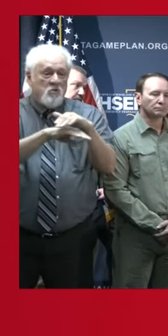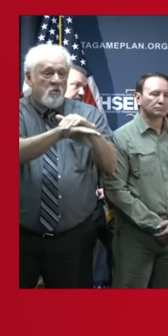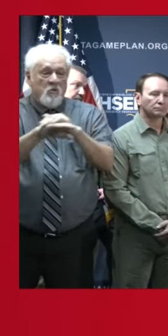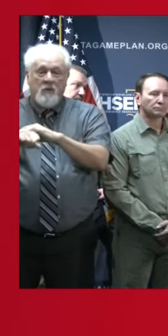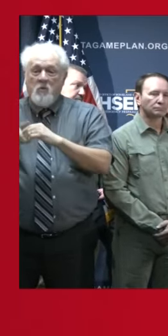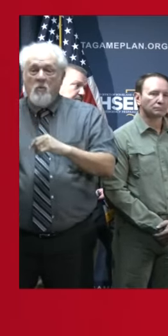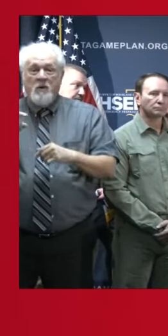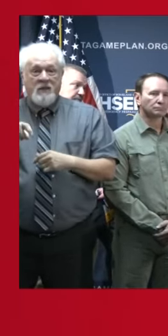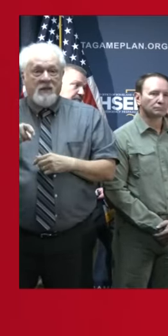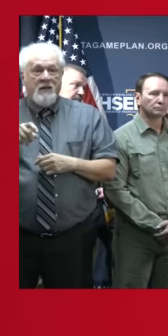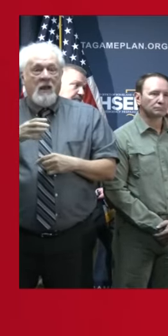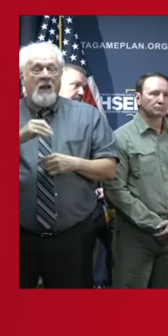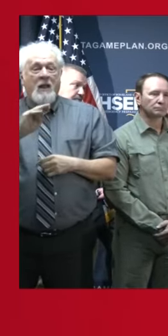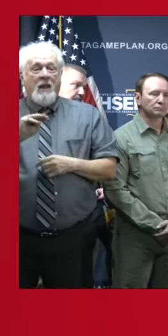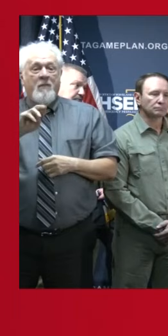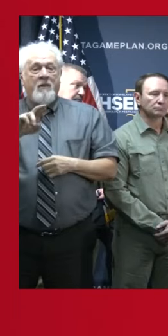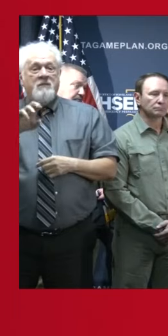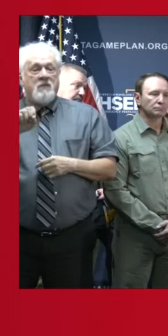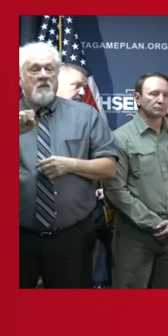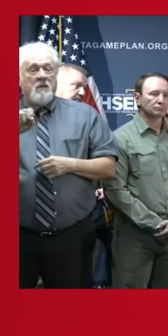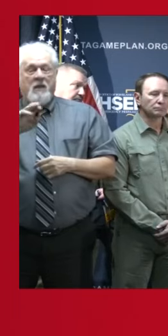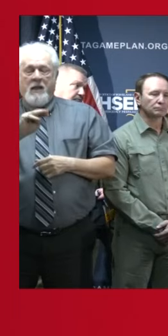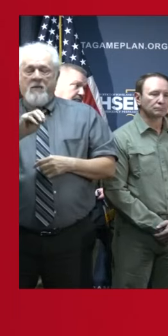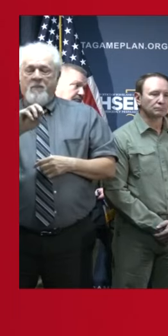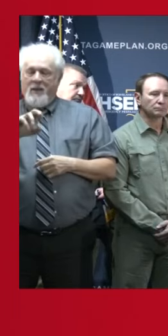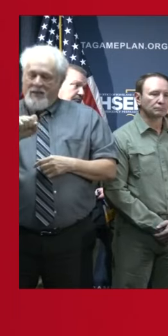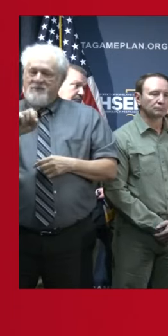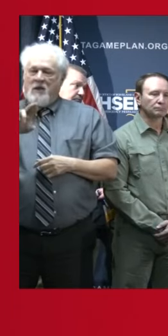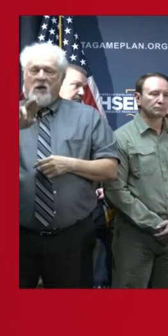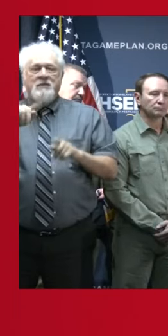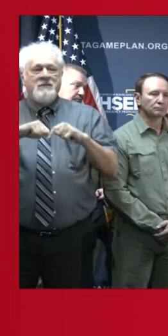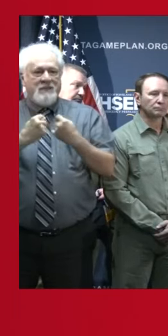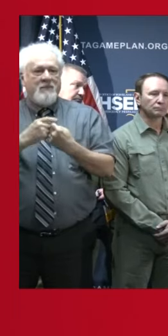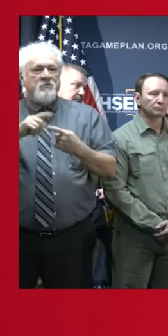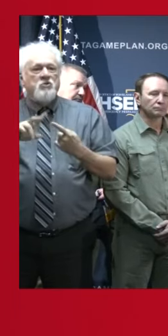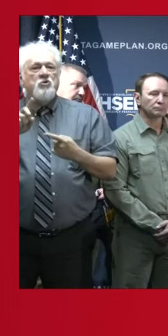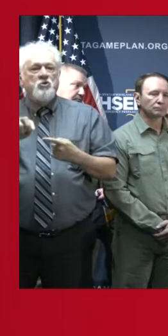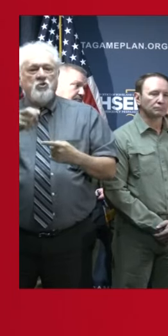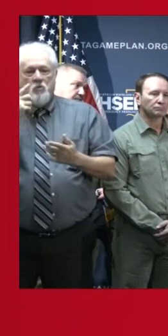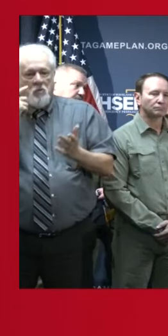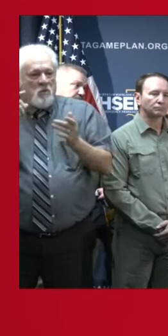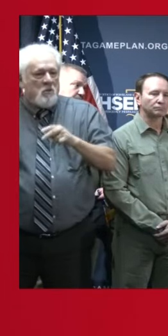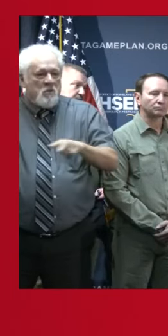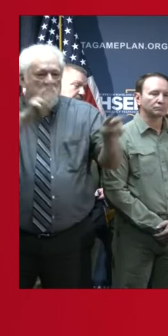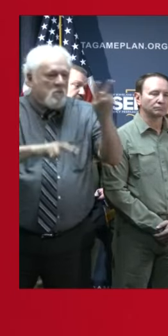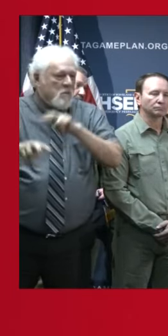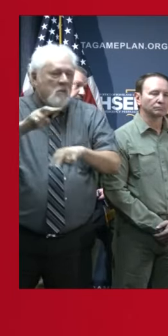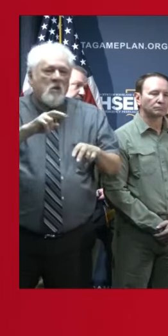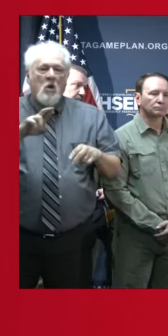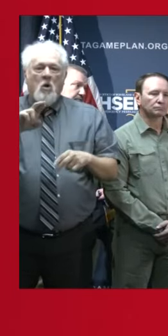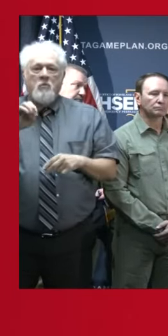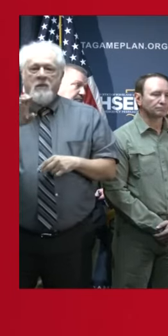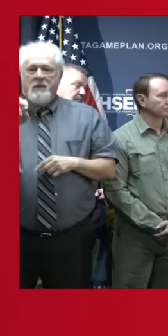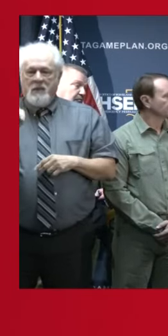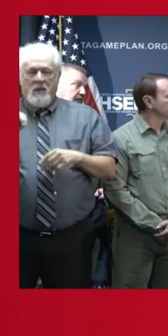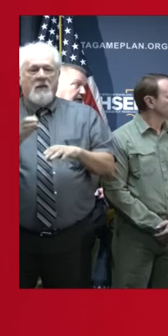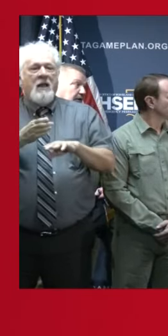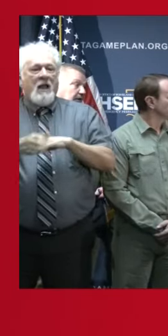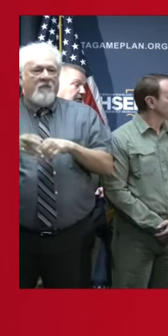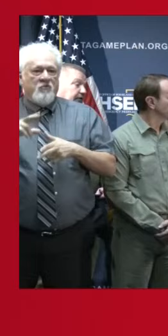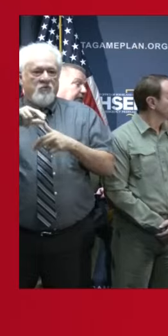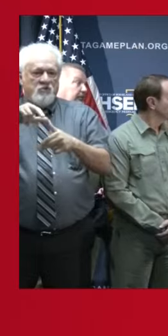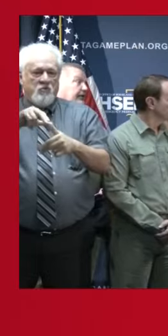as well as our MSRT teams ready to do mission-ready recon missions when they need to go into the areas post-storm. Thank you.